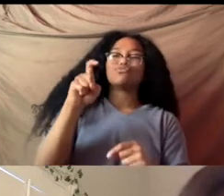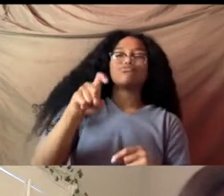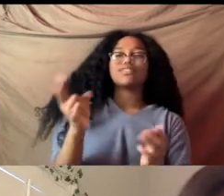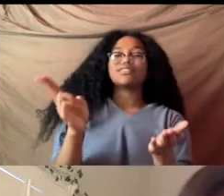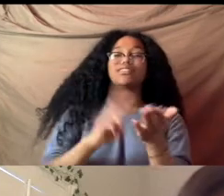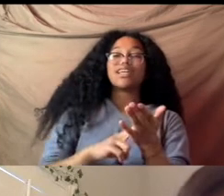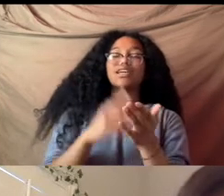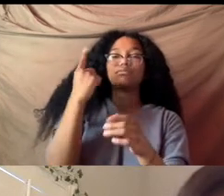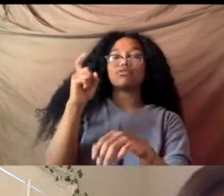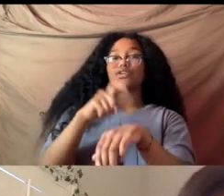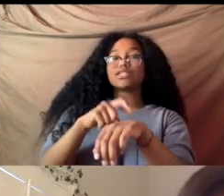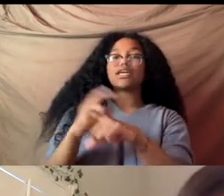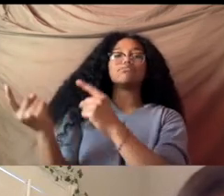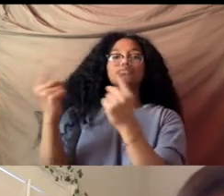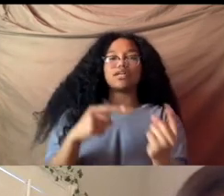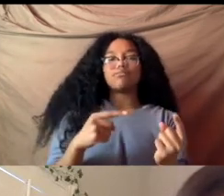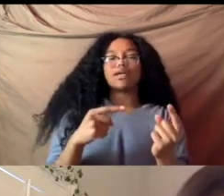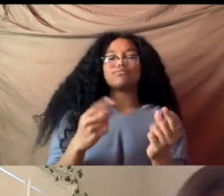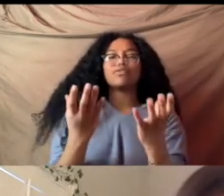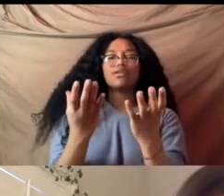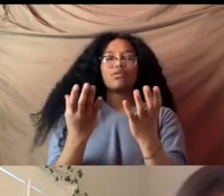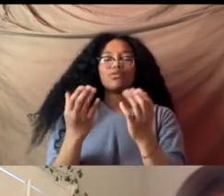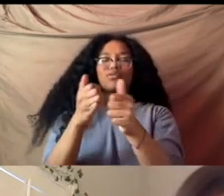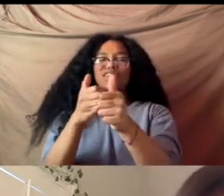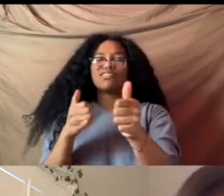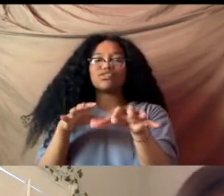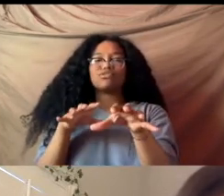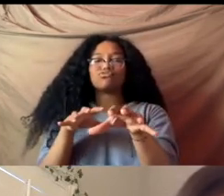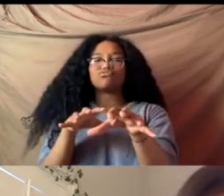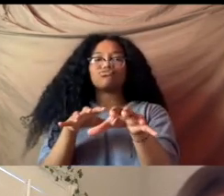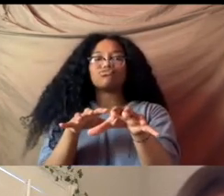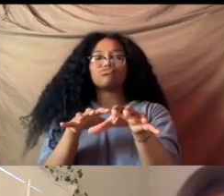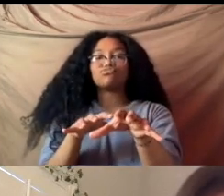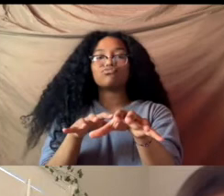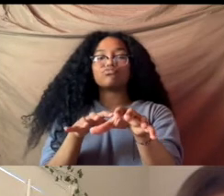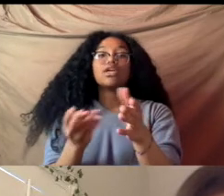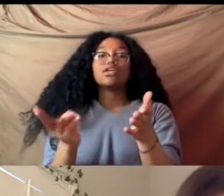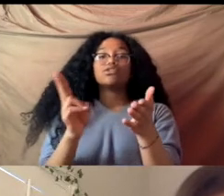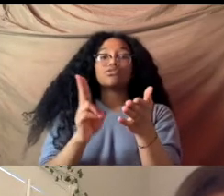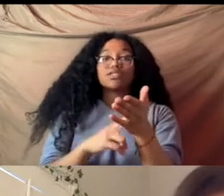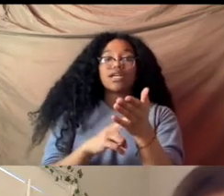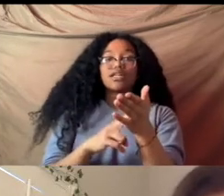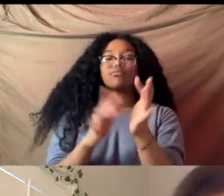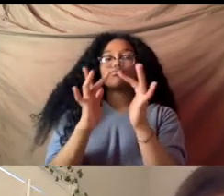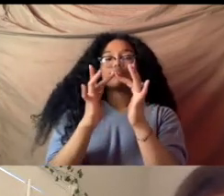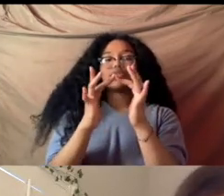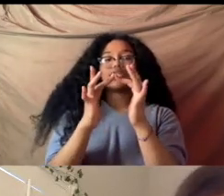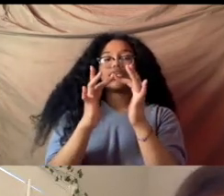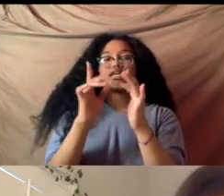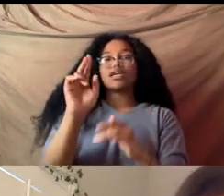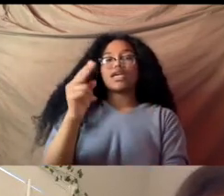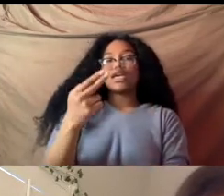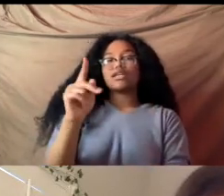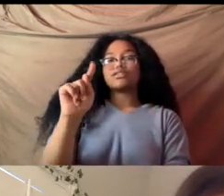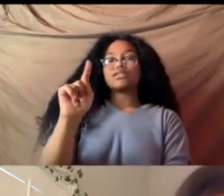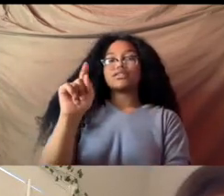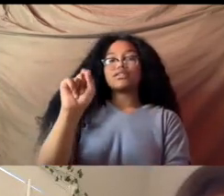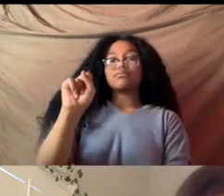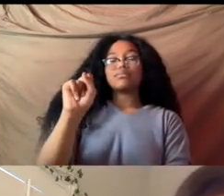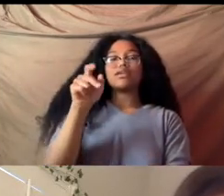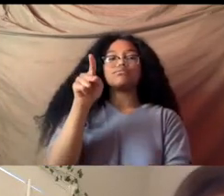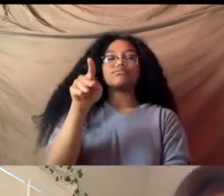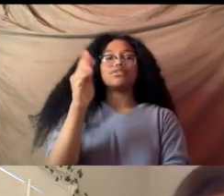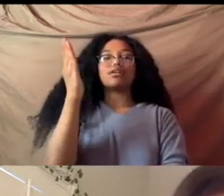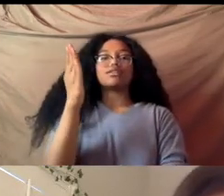you must sign up for a time to come by so we can avoid traffic sign up for a time to drive through